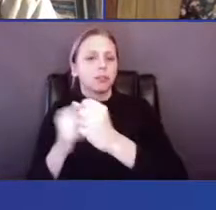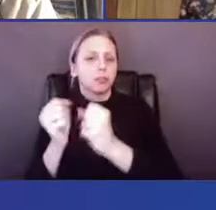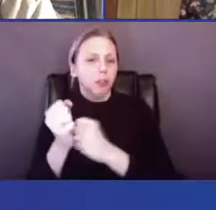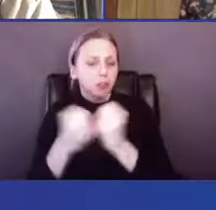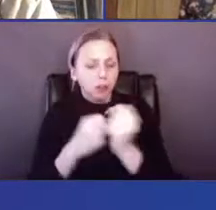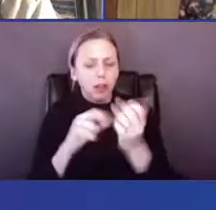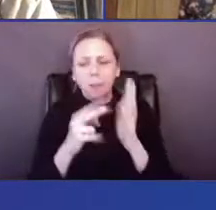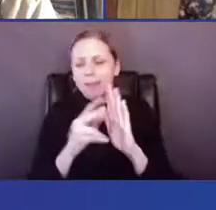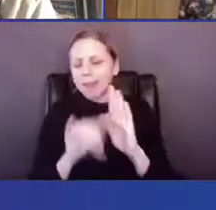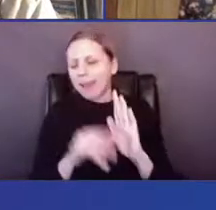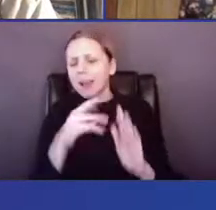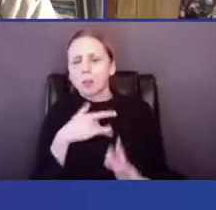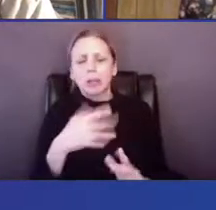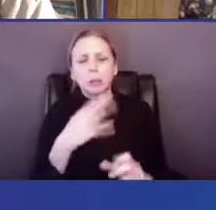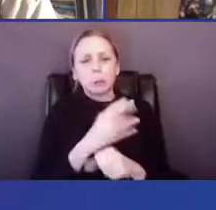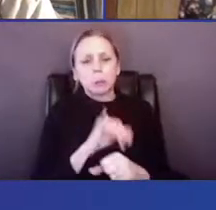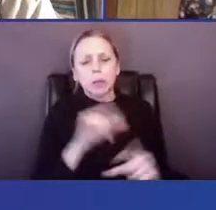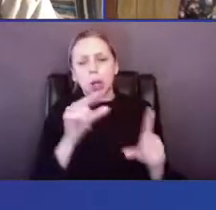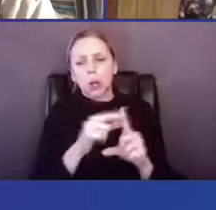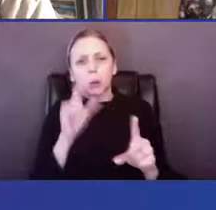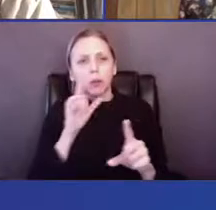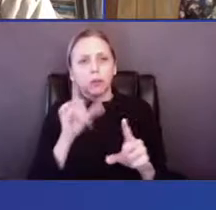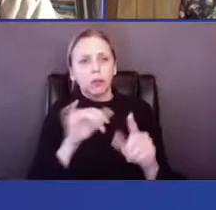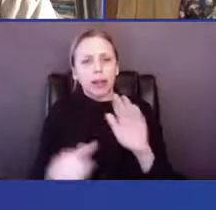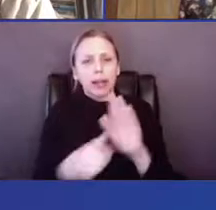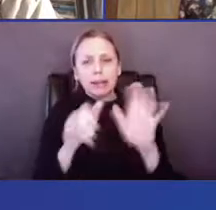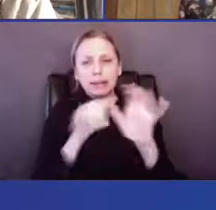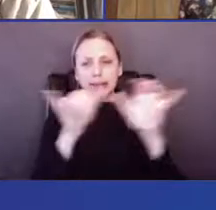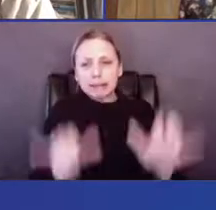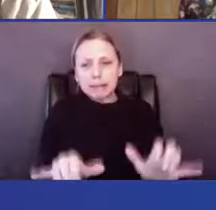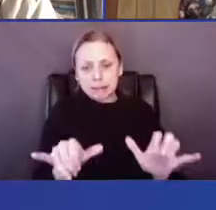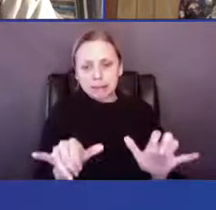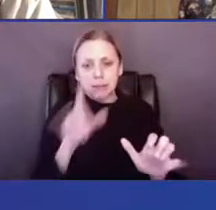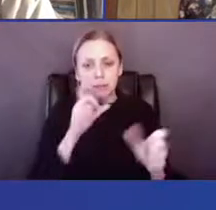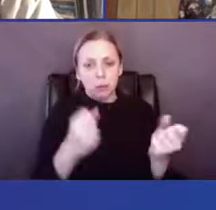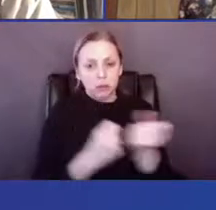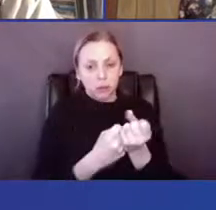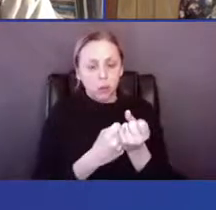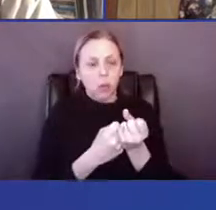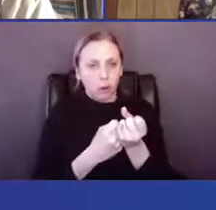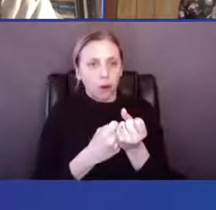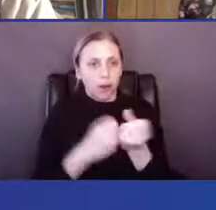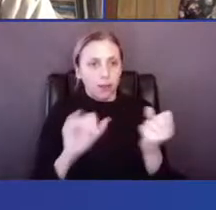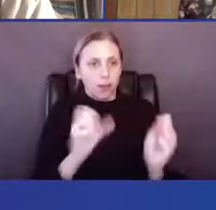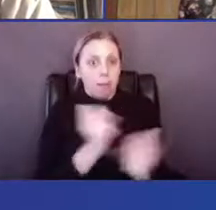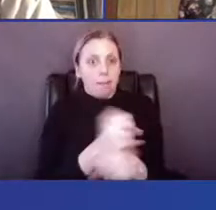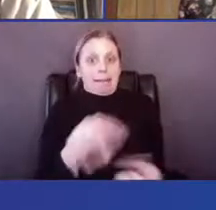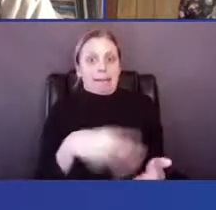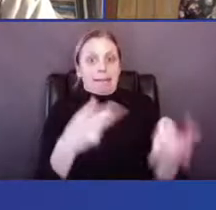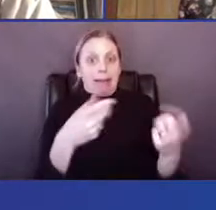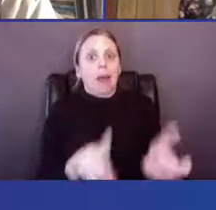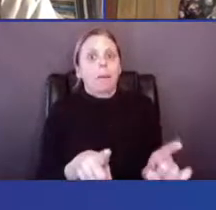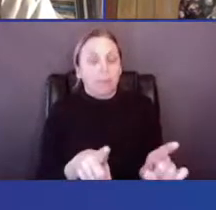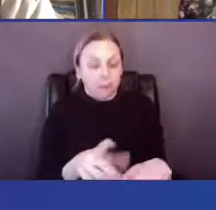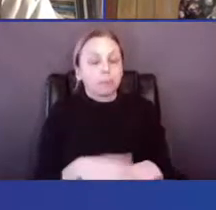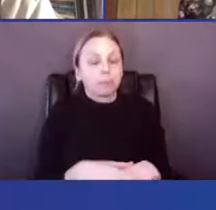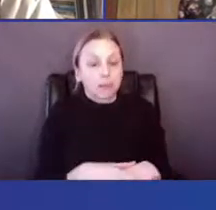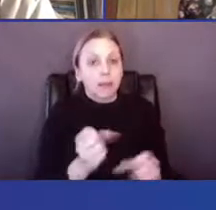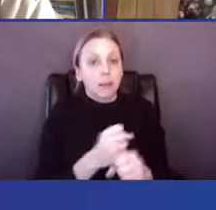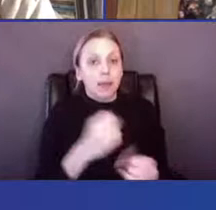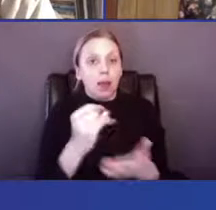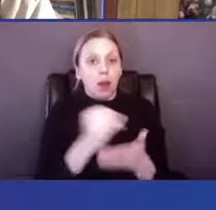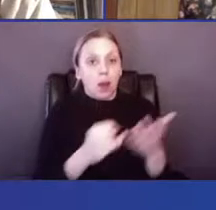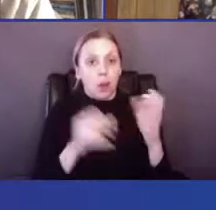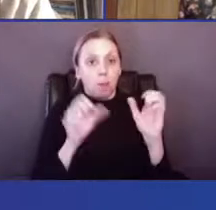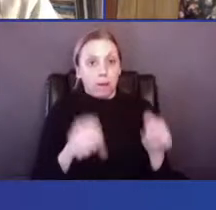often thrown around as the hidden systems of support that make dance happen, right, that make art possible.